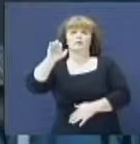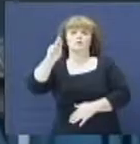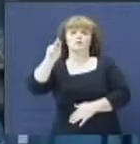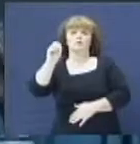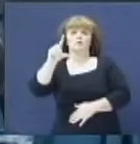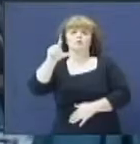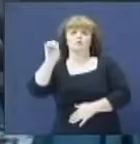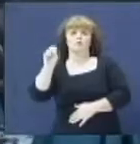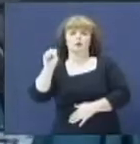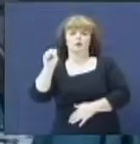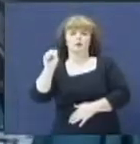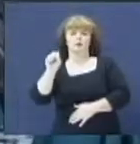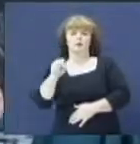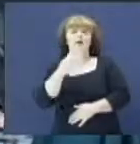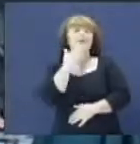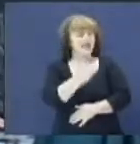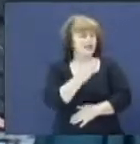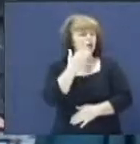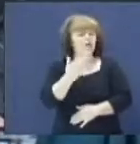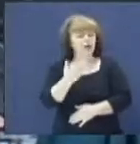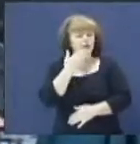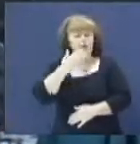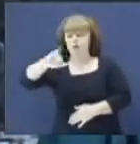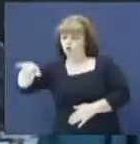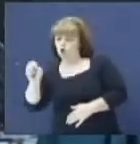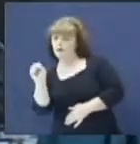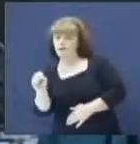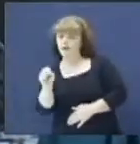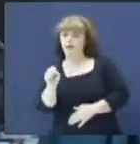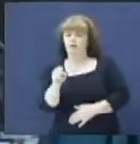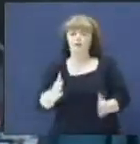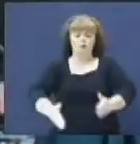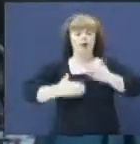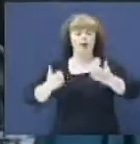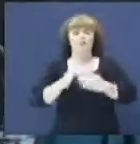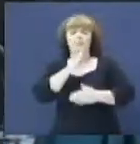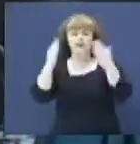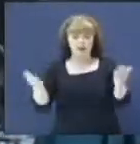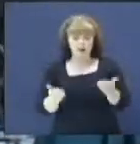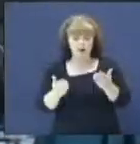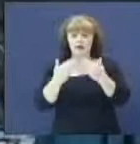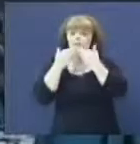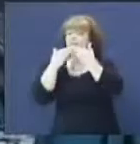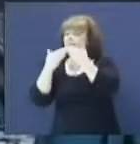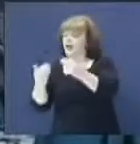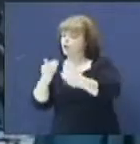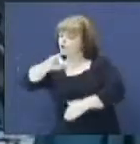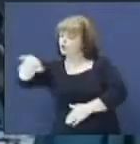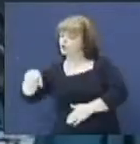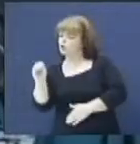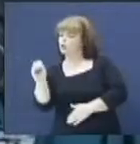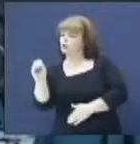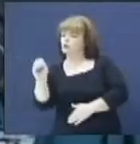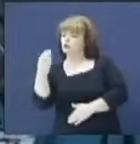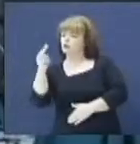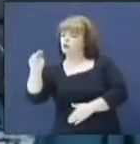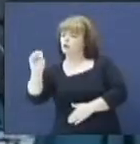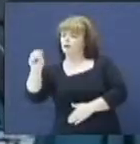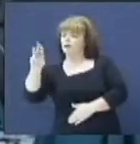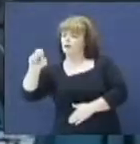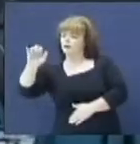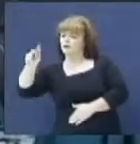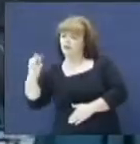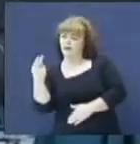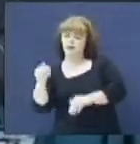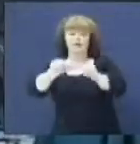Well, thank you, thank you, thank you, Pastor Smith. We're delighted to be here. I want to say thank you to Pastor Smith, to Taze Valley Baptist